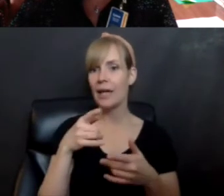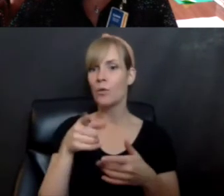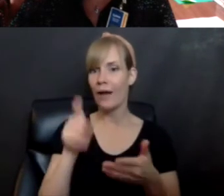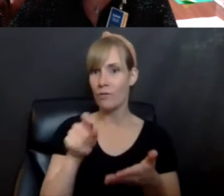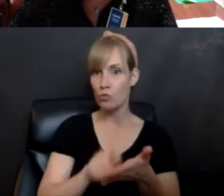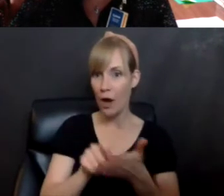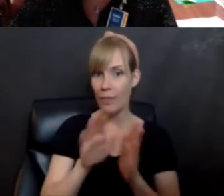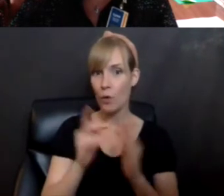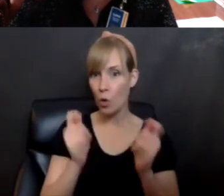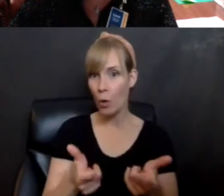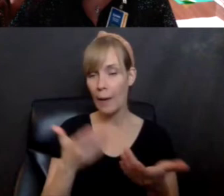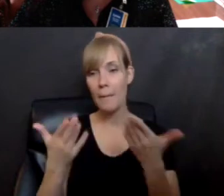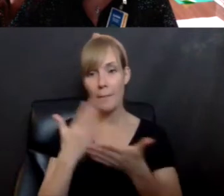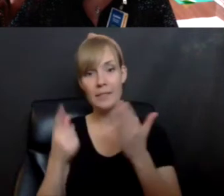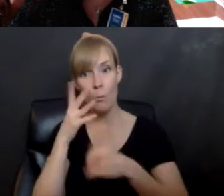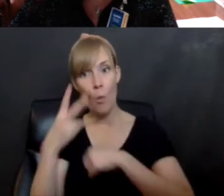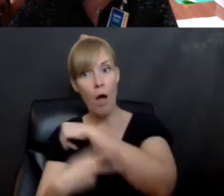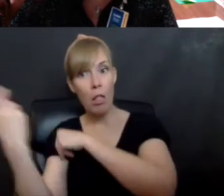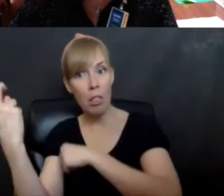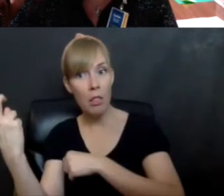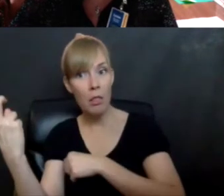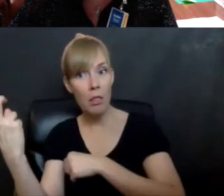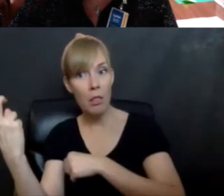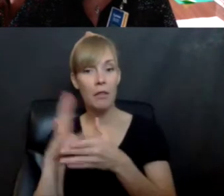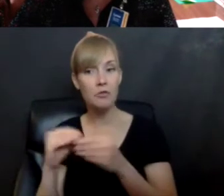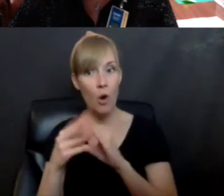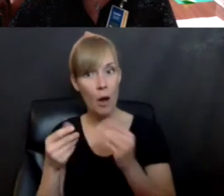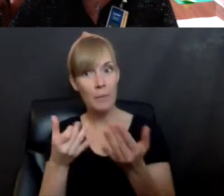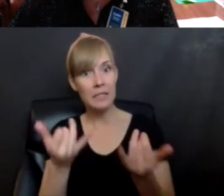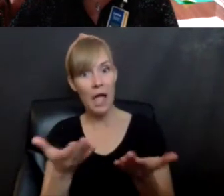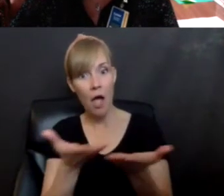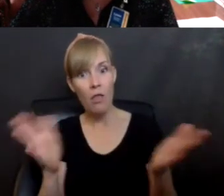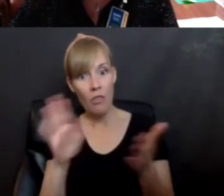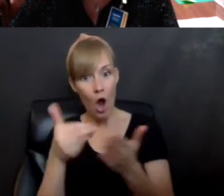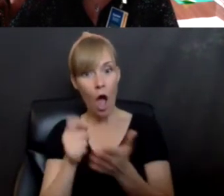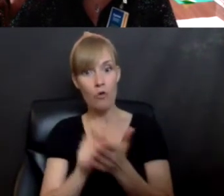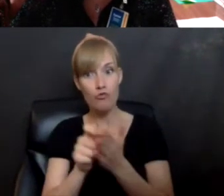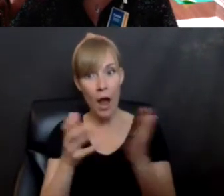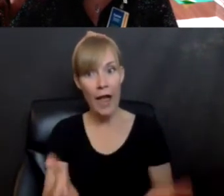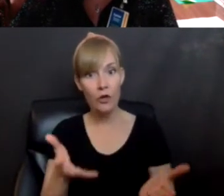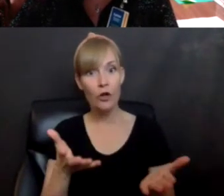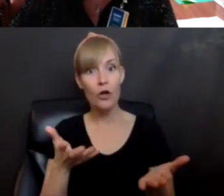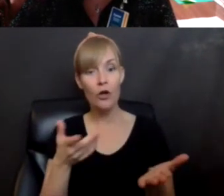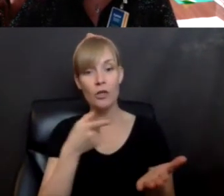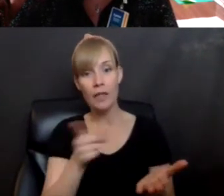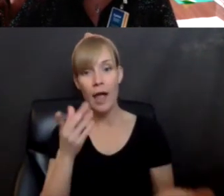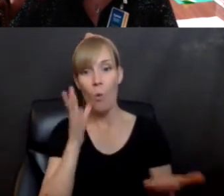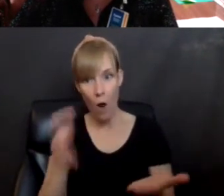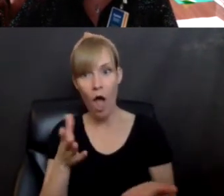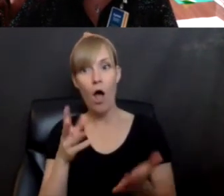Cause you just put it out there a room full of writers who are eager to write it.